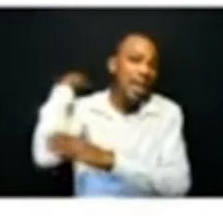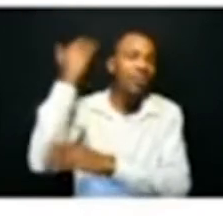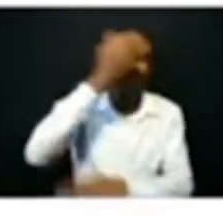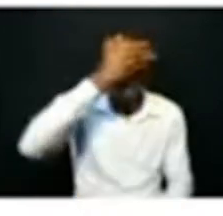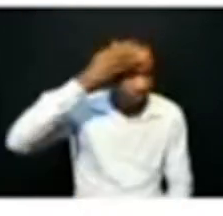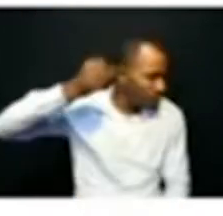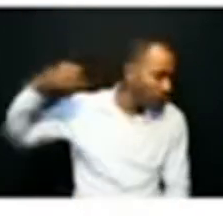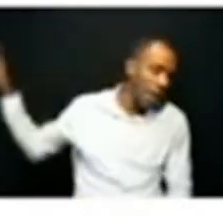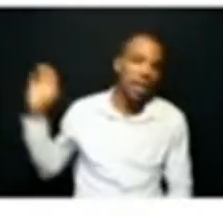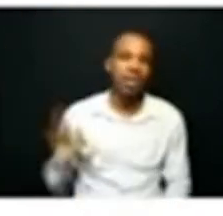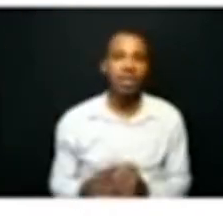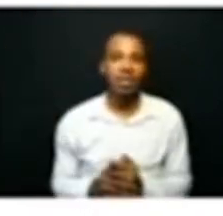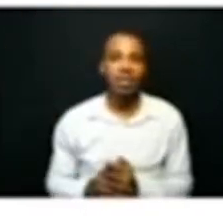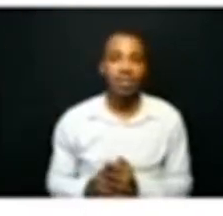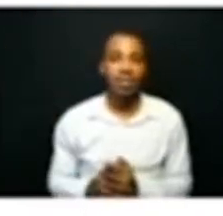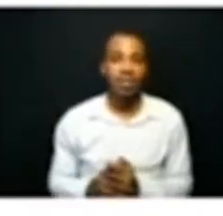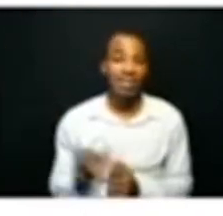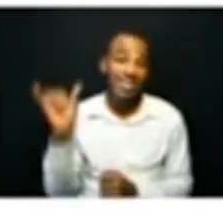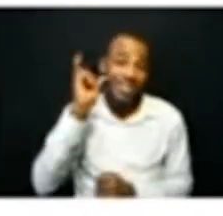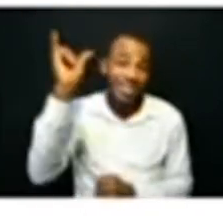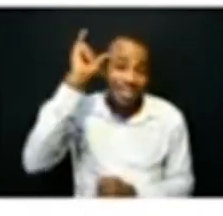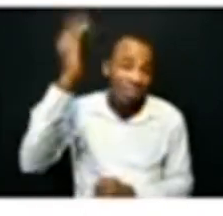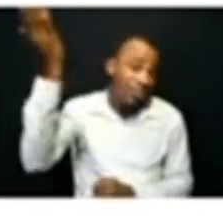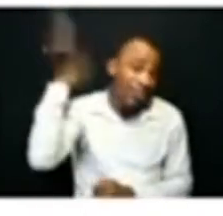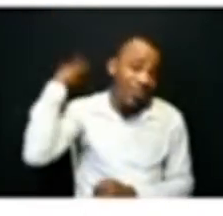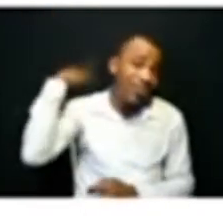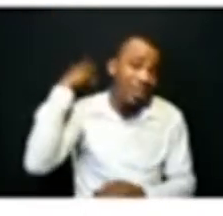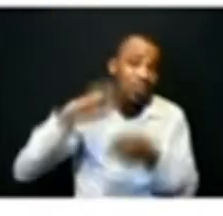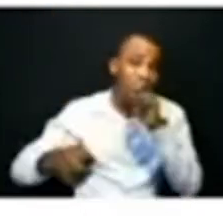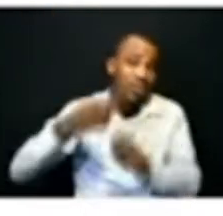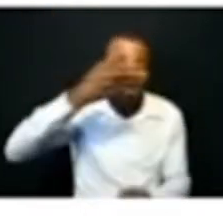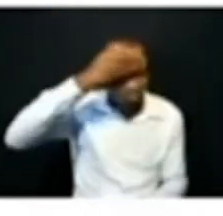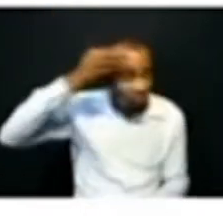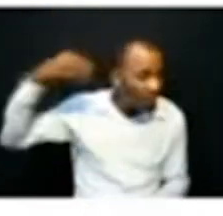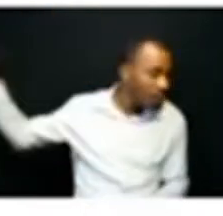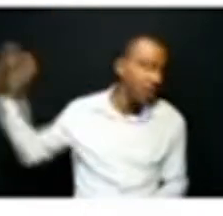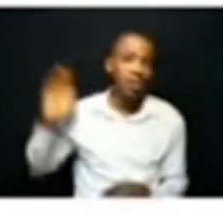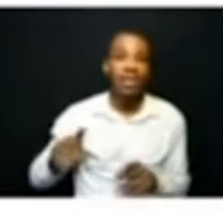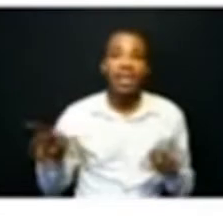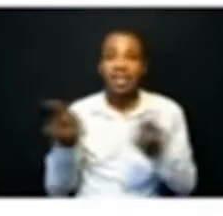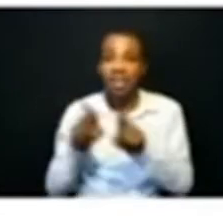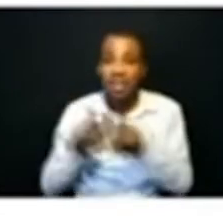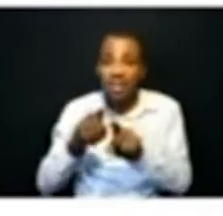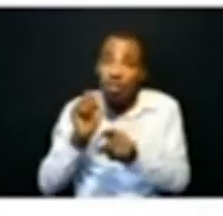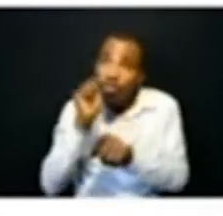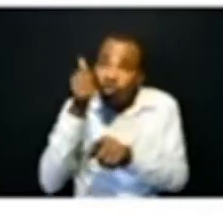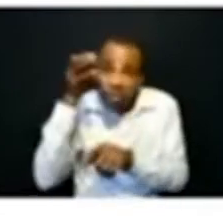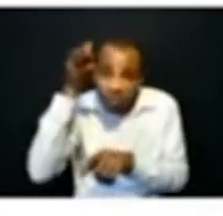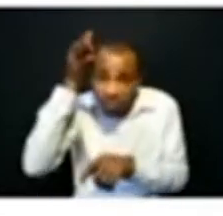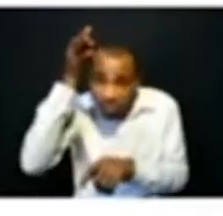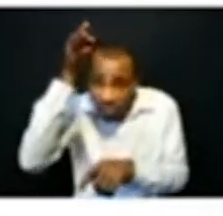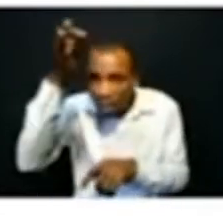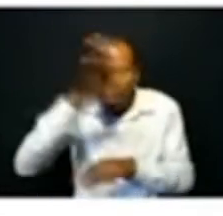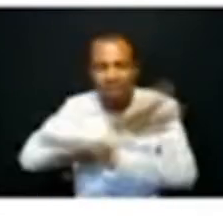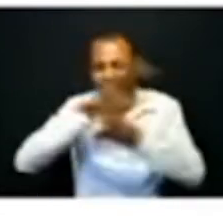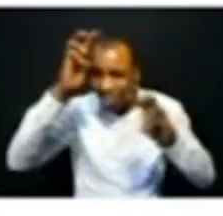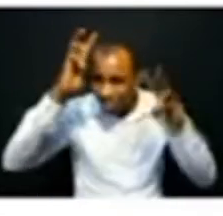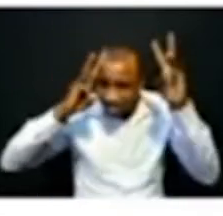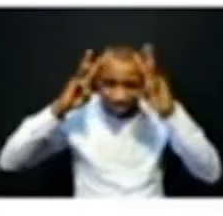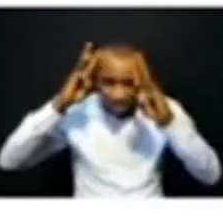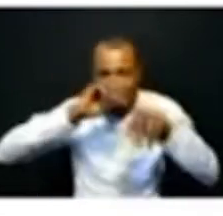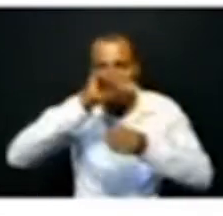yesterday yesterday shut off the future the unborn